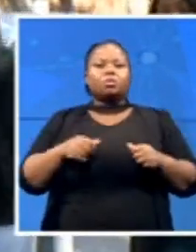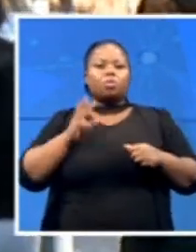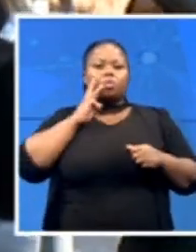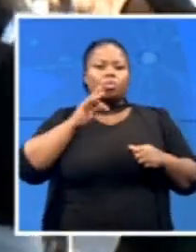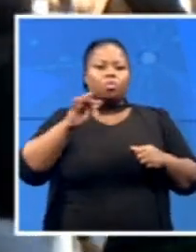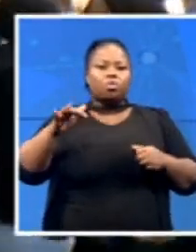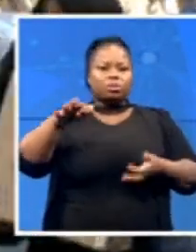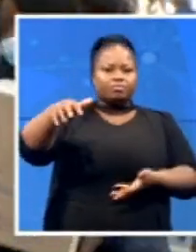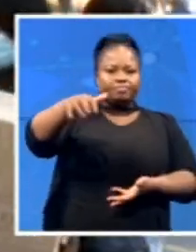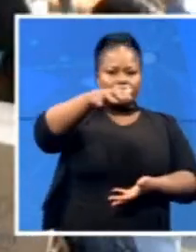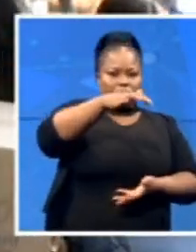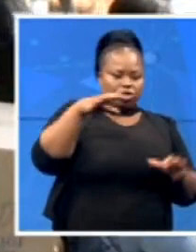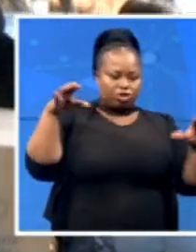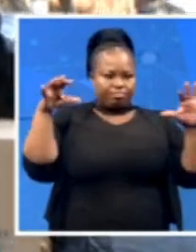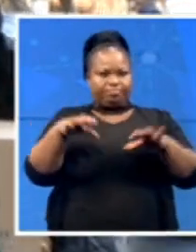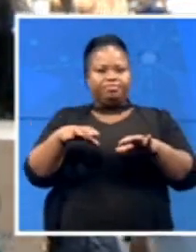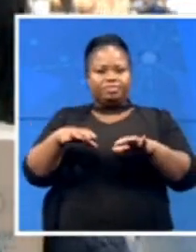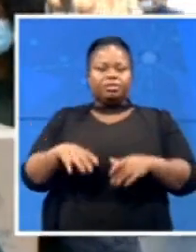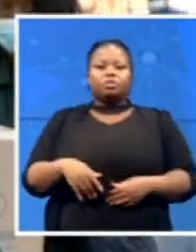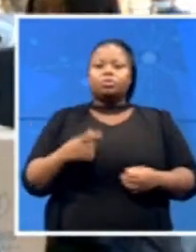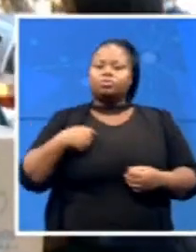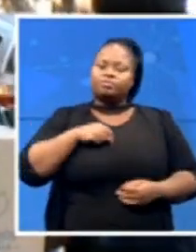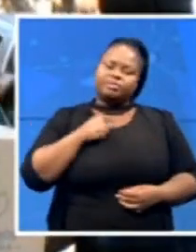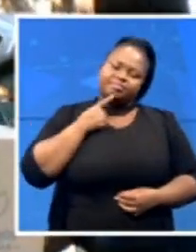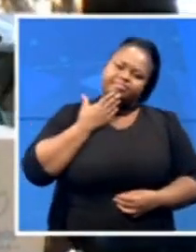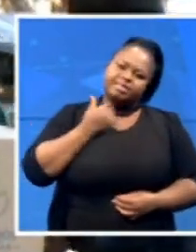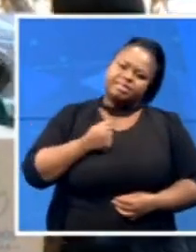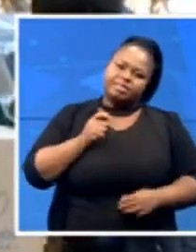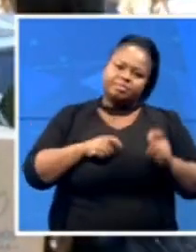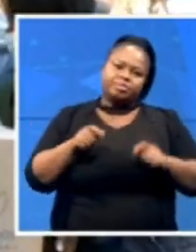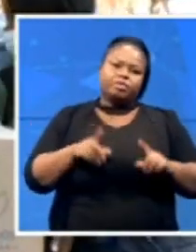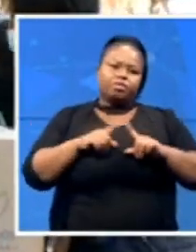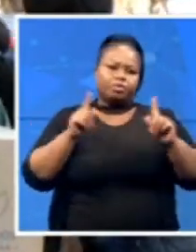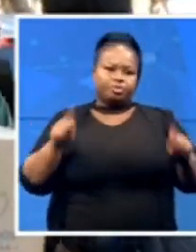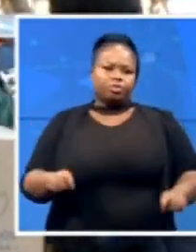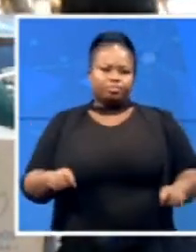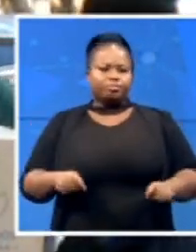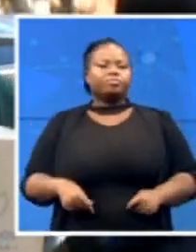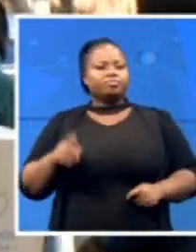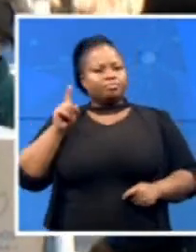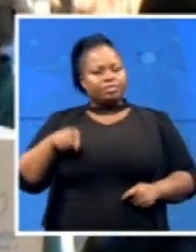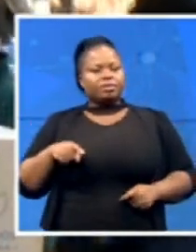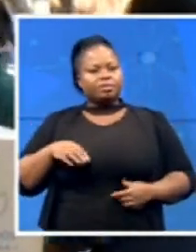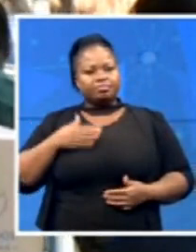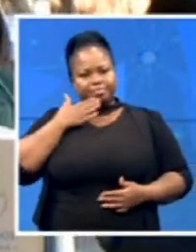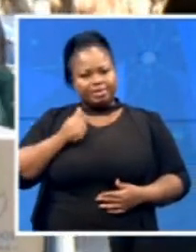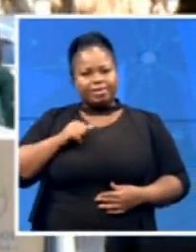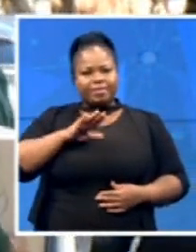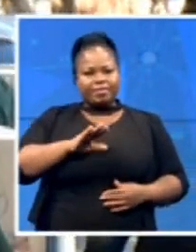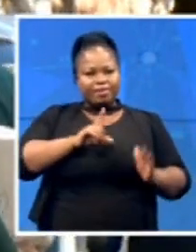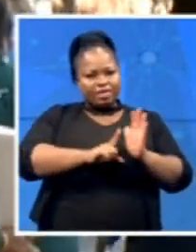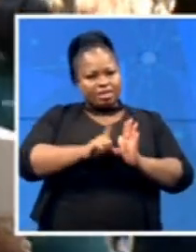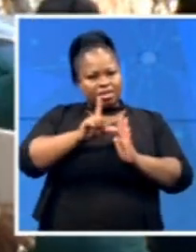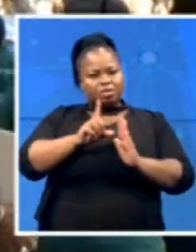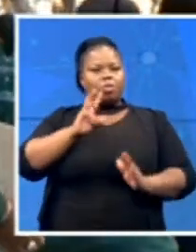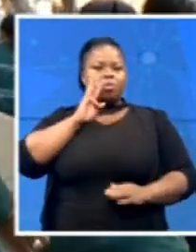Capitonians to play their part, bring along a five liter bottle of water, which then will leave, as soon as the truck is full, it